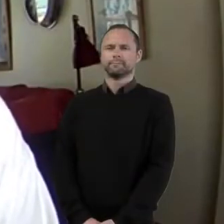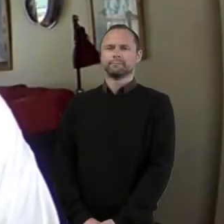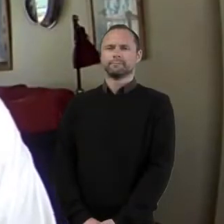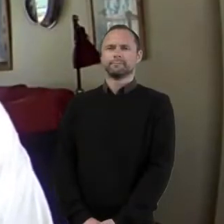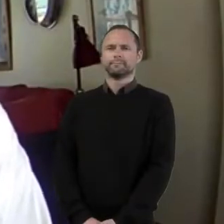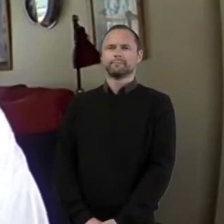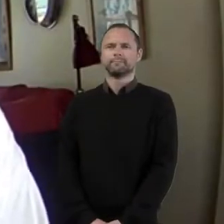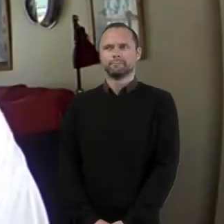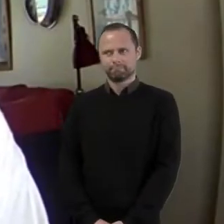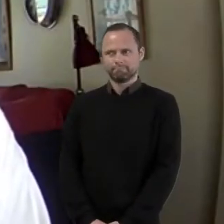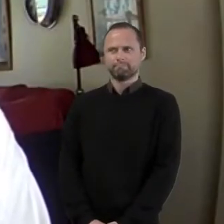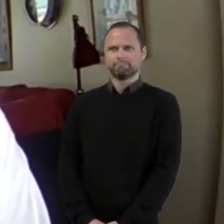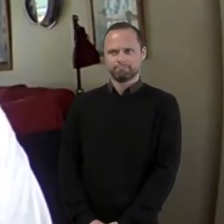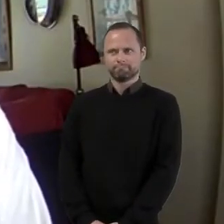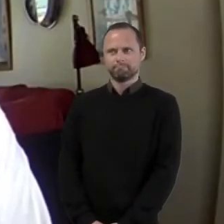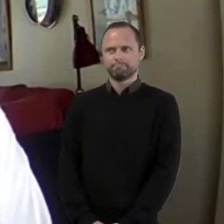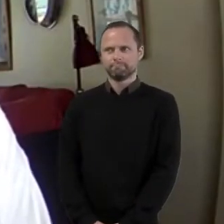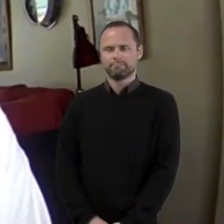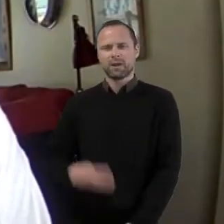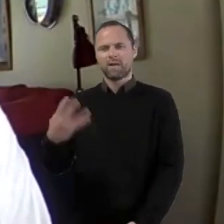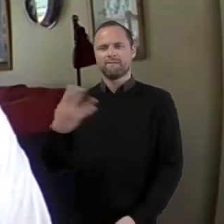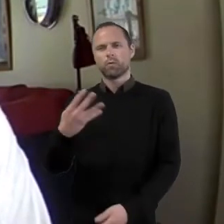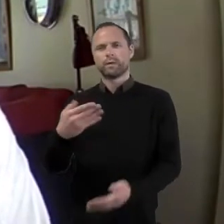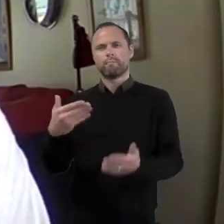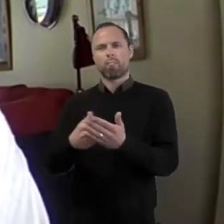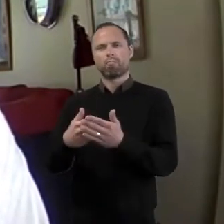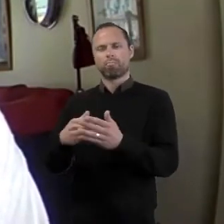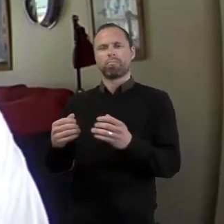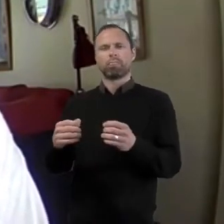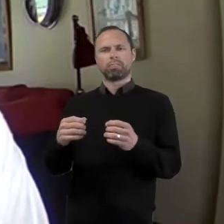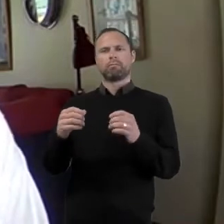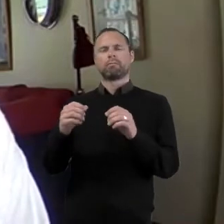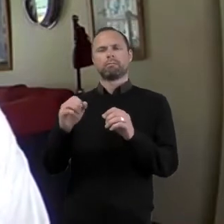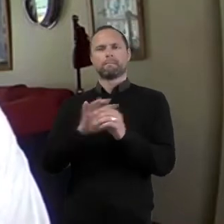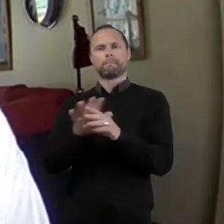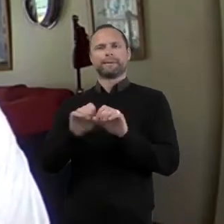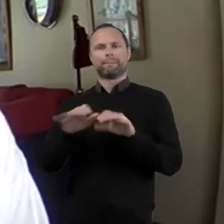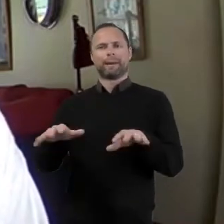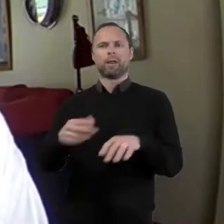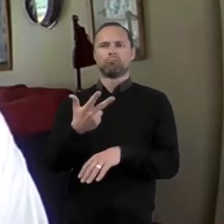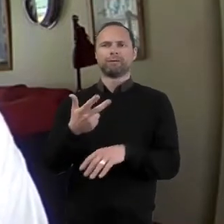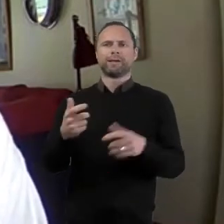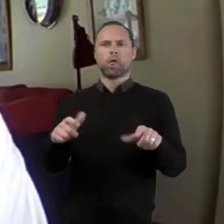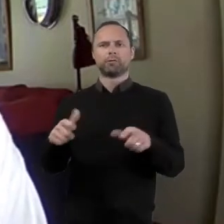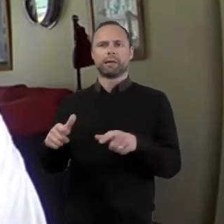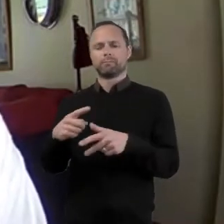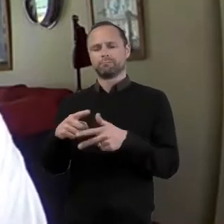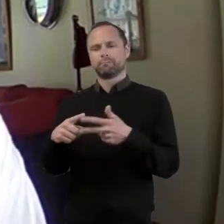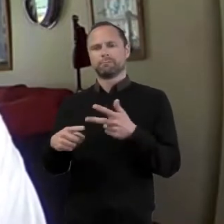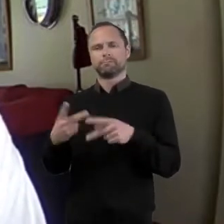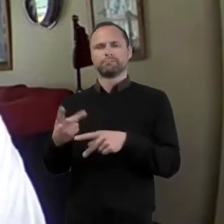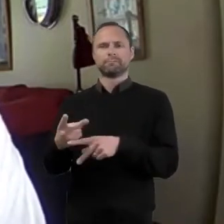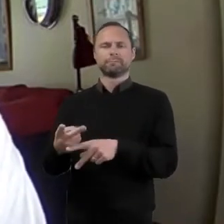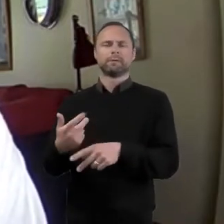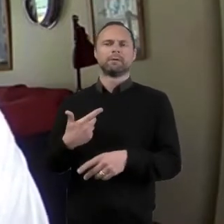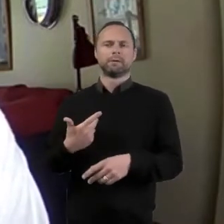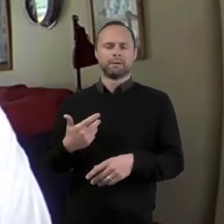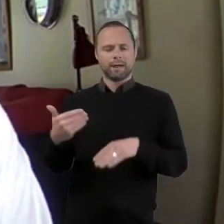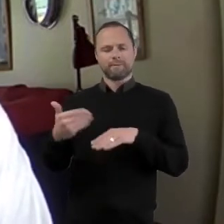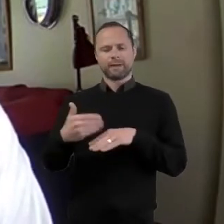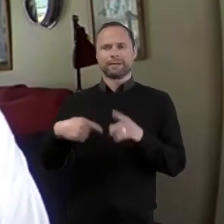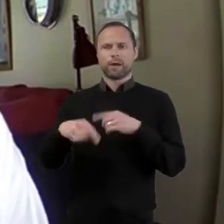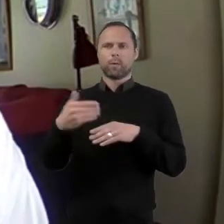So the last 14 months of the pandemic and the three lockdowns have had a huge effect on our ministry to families.